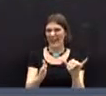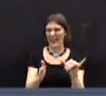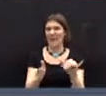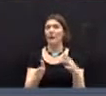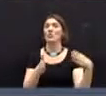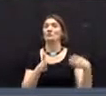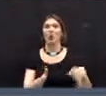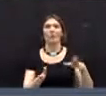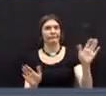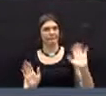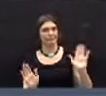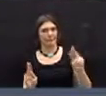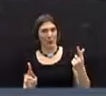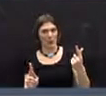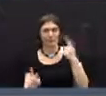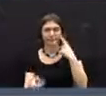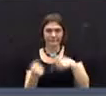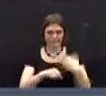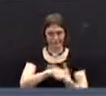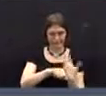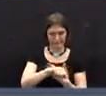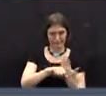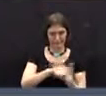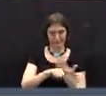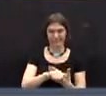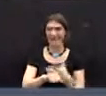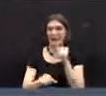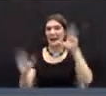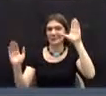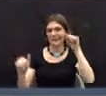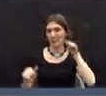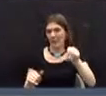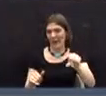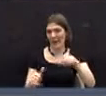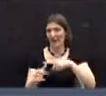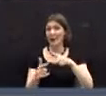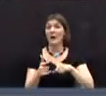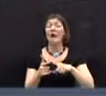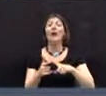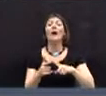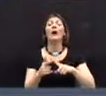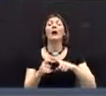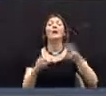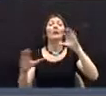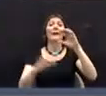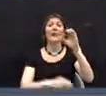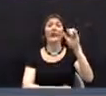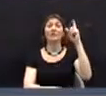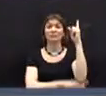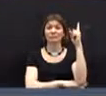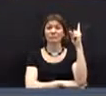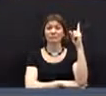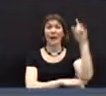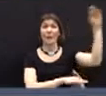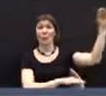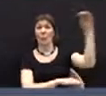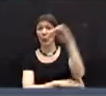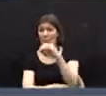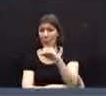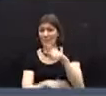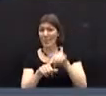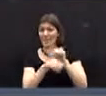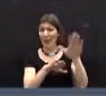the road leading to the bridge, that the unanticipated expenses for moving our communications equipment from the top of